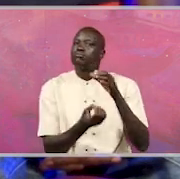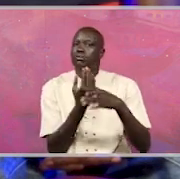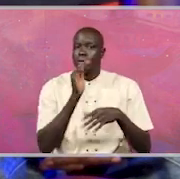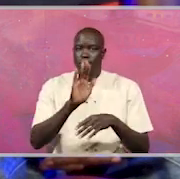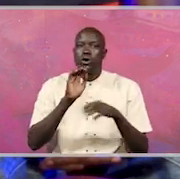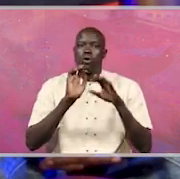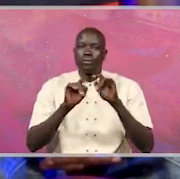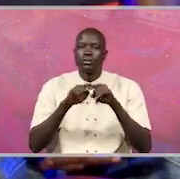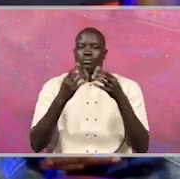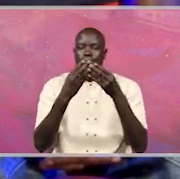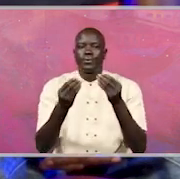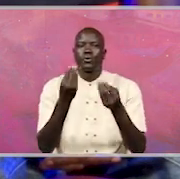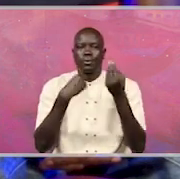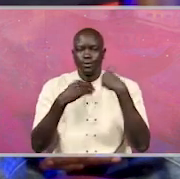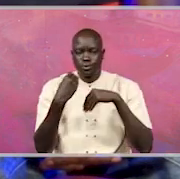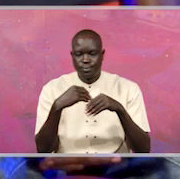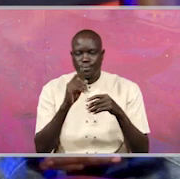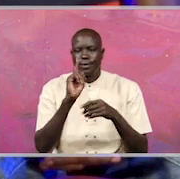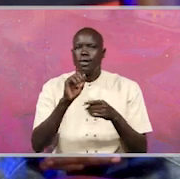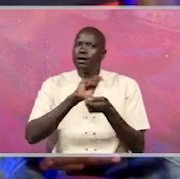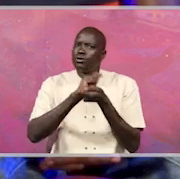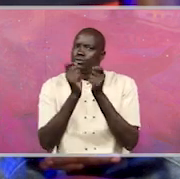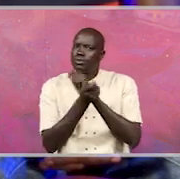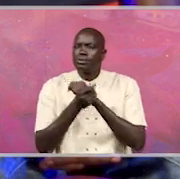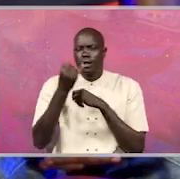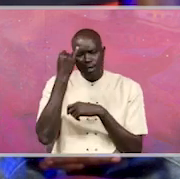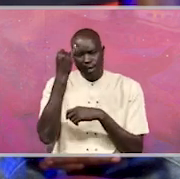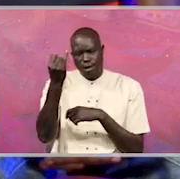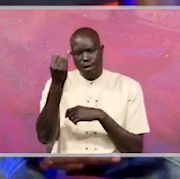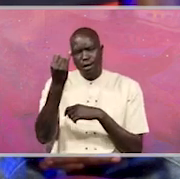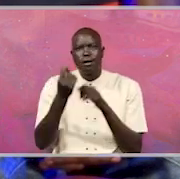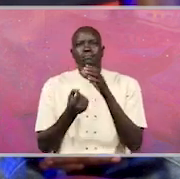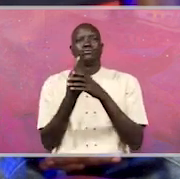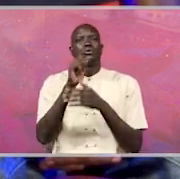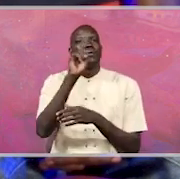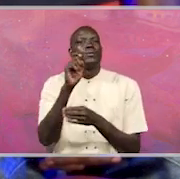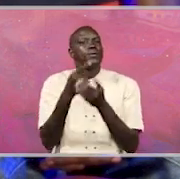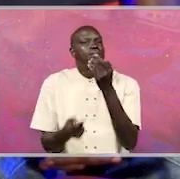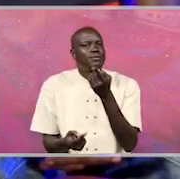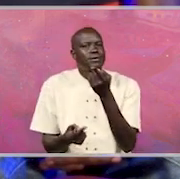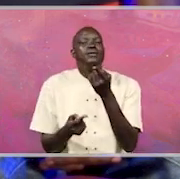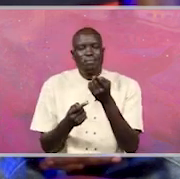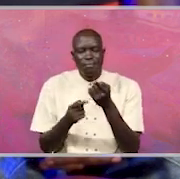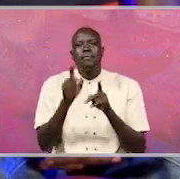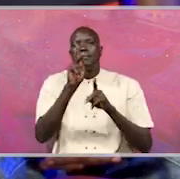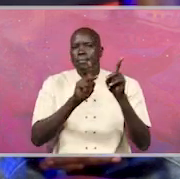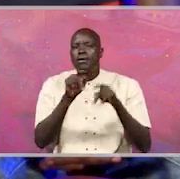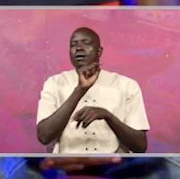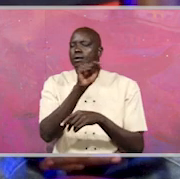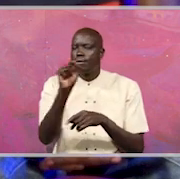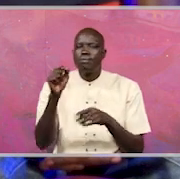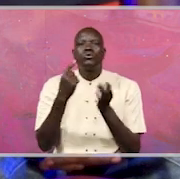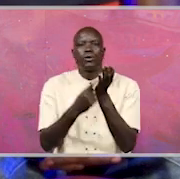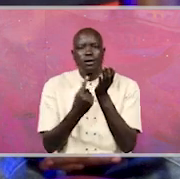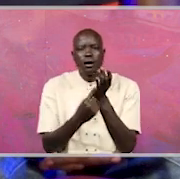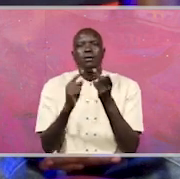against corruption. This change of strategy breeds a new question. What can the people of Uganda and the